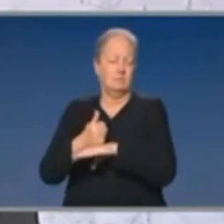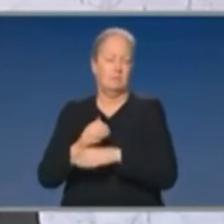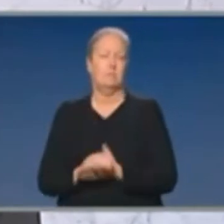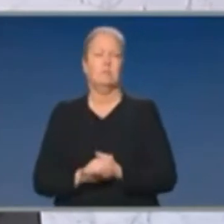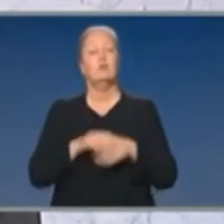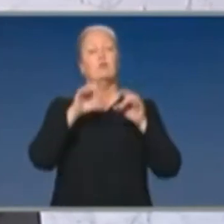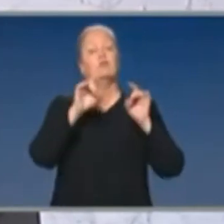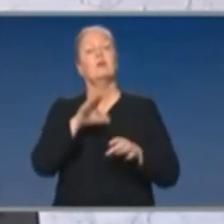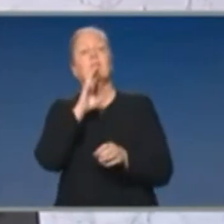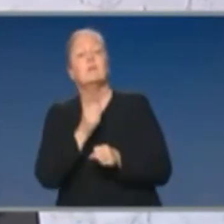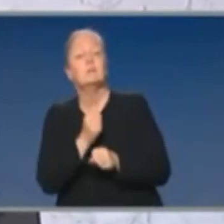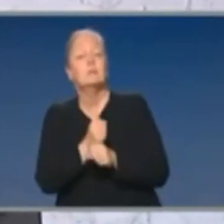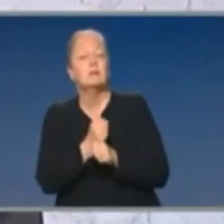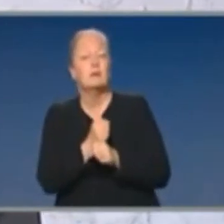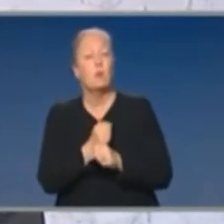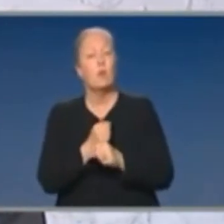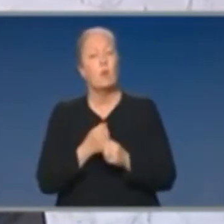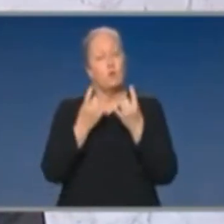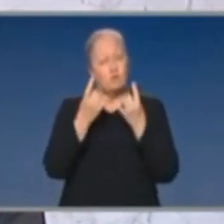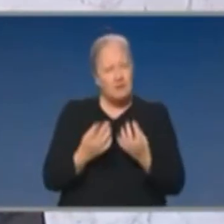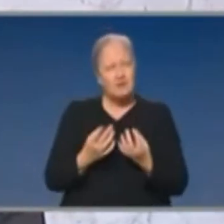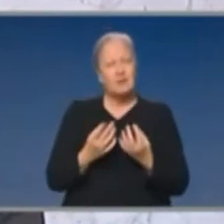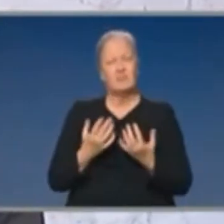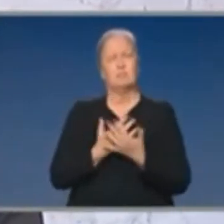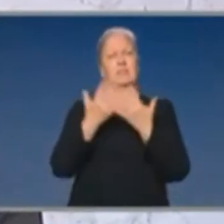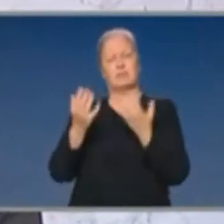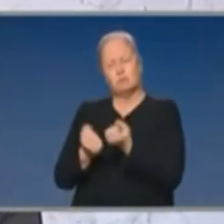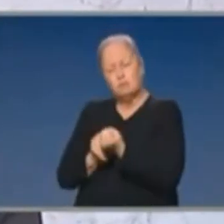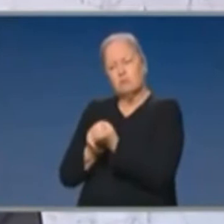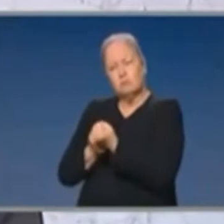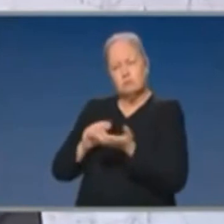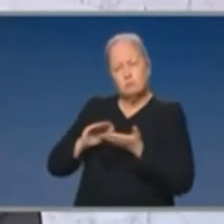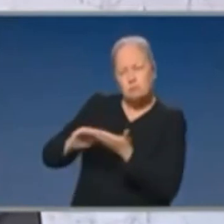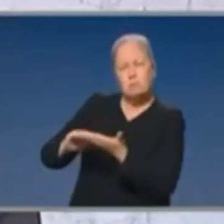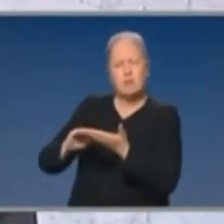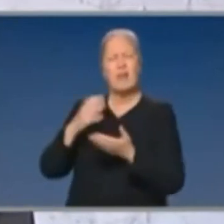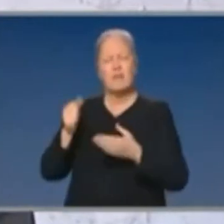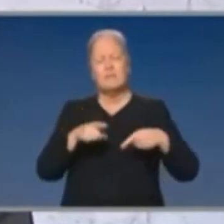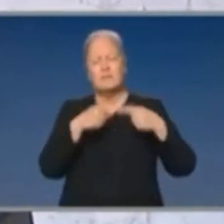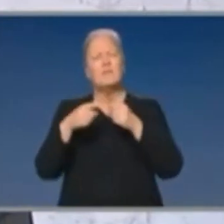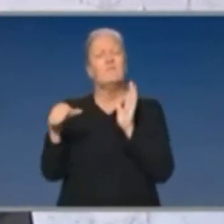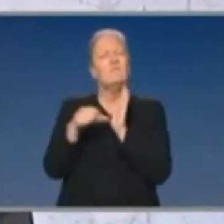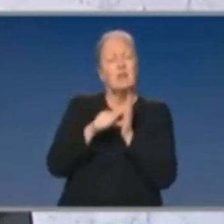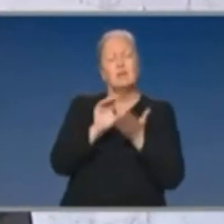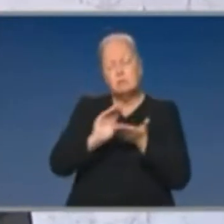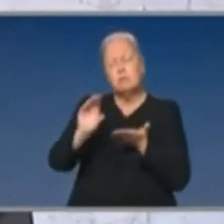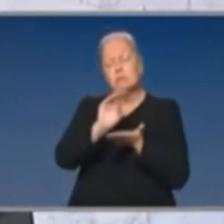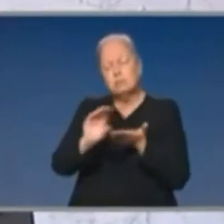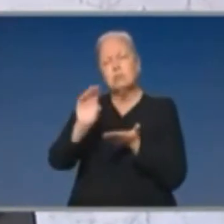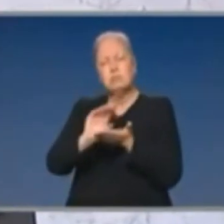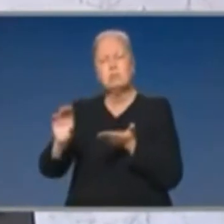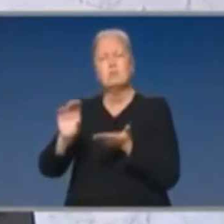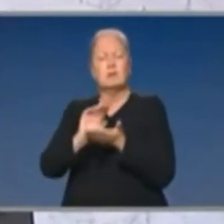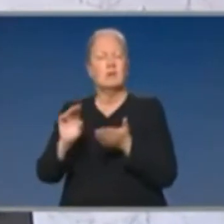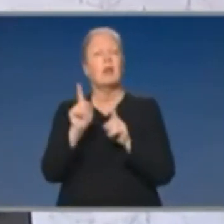The Commonwealth Government is already providing significant assistance to Victorians through the many programs we have had in place now for many